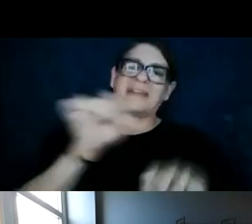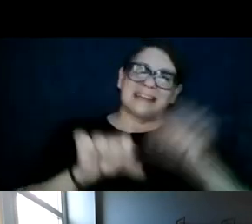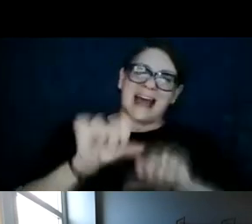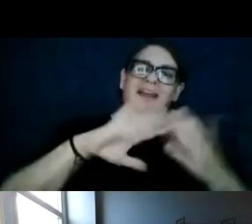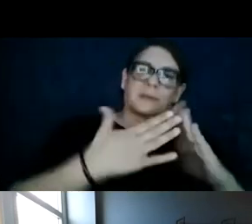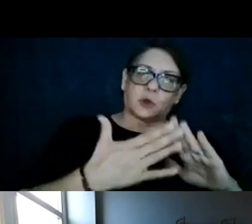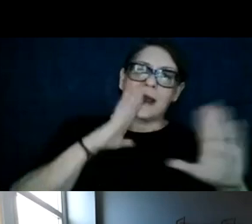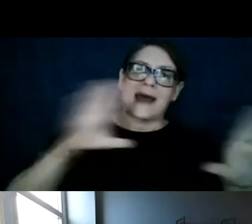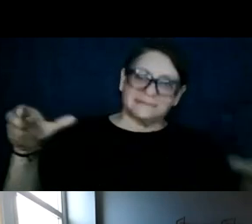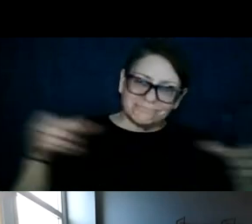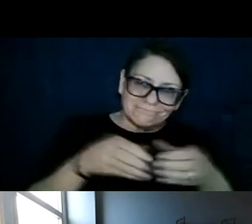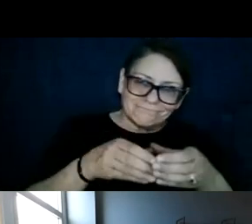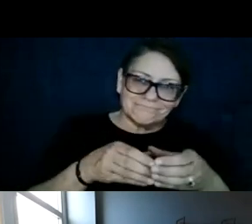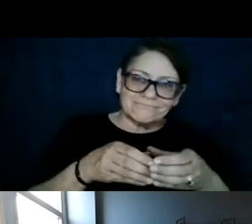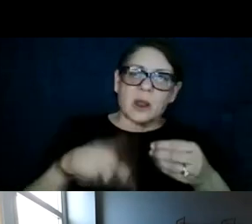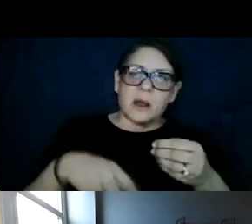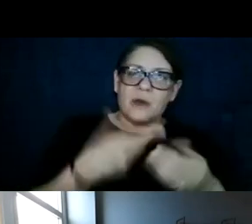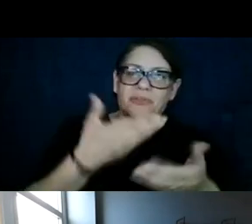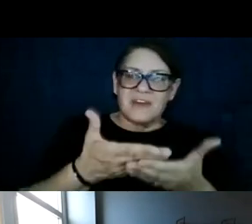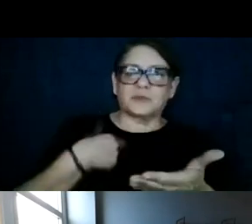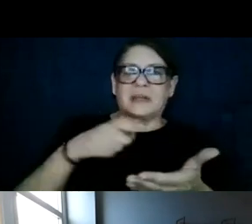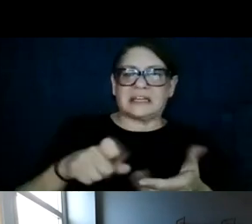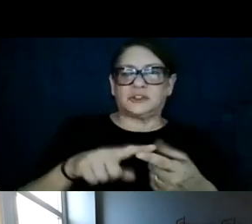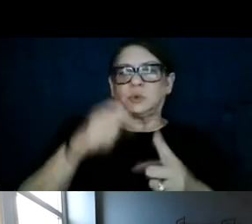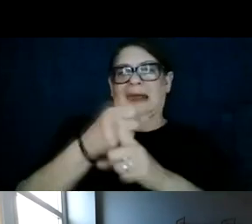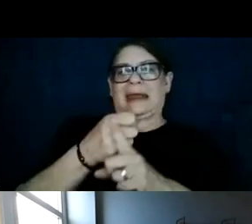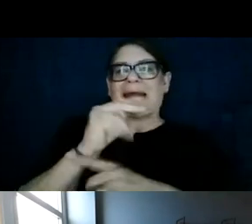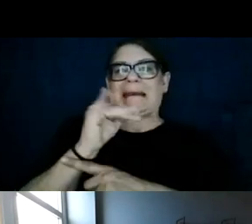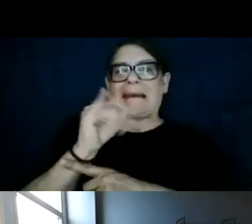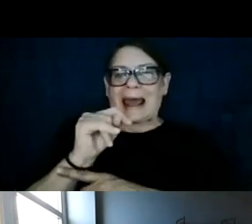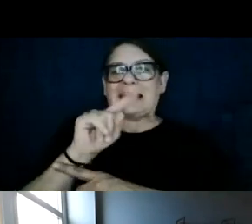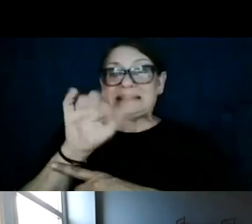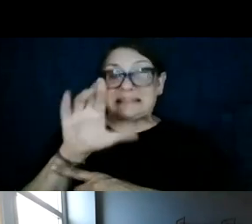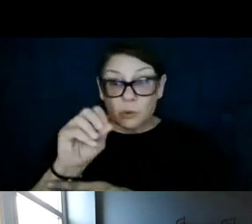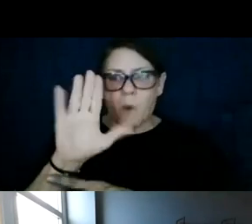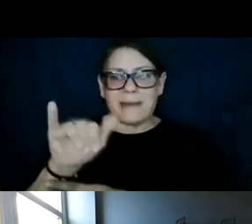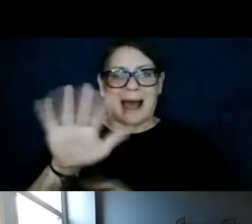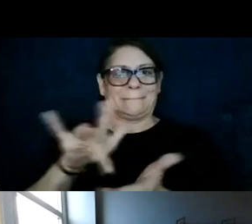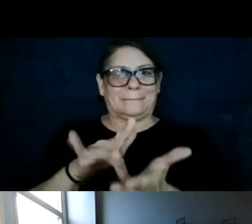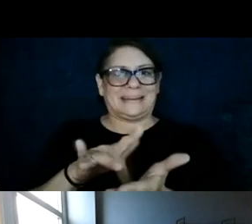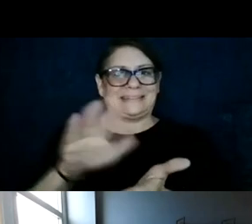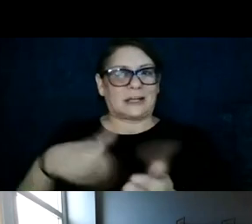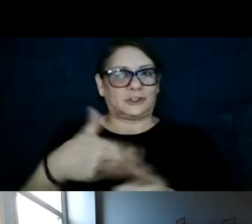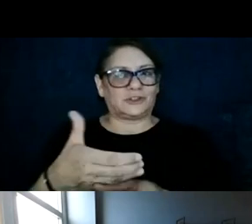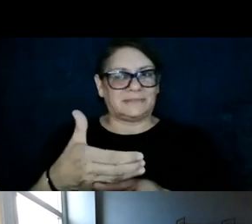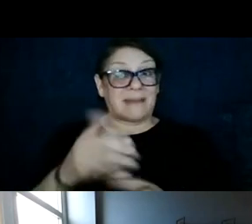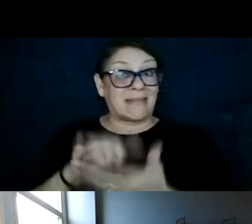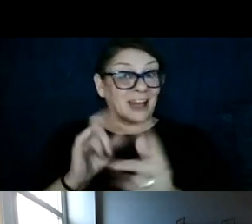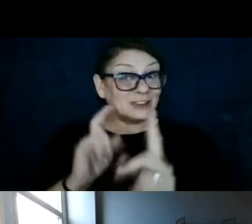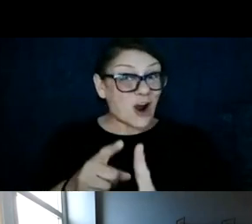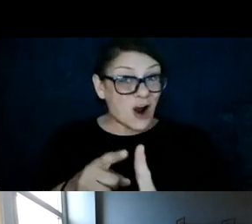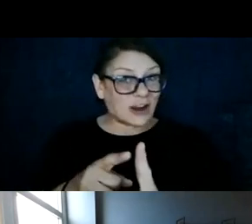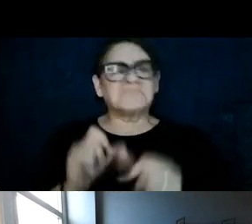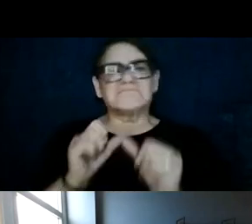converged on the fact that we need to be hitting net zero by mid-century. And that target is consistent